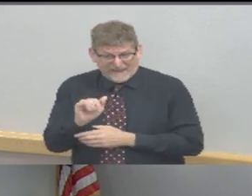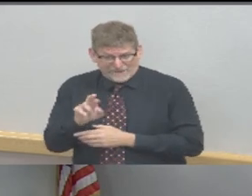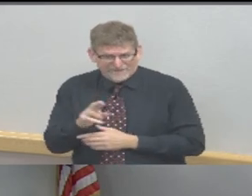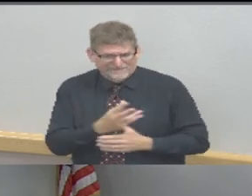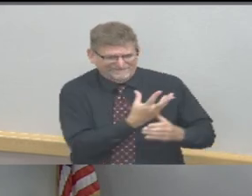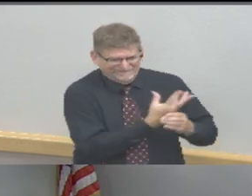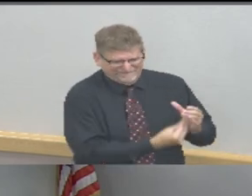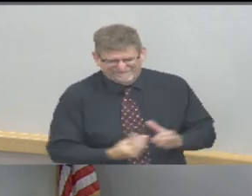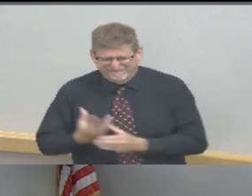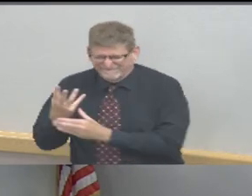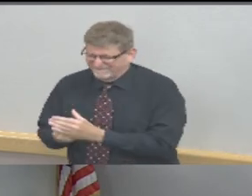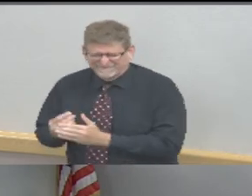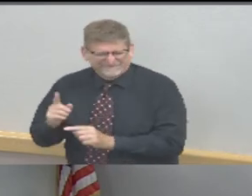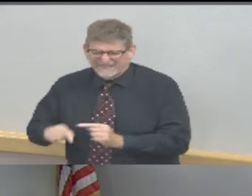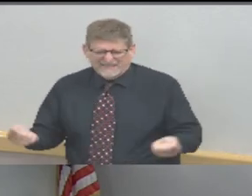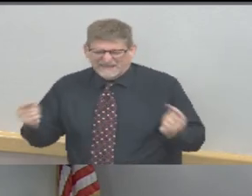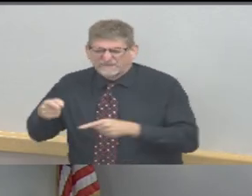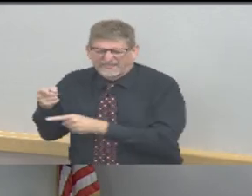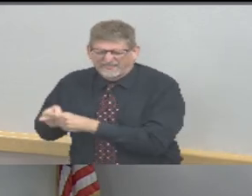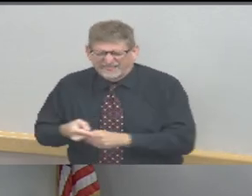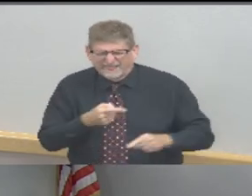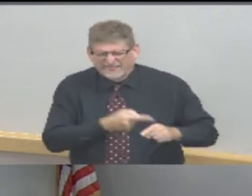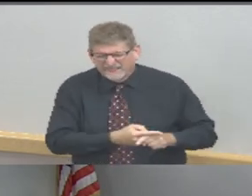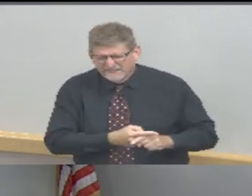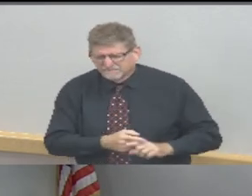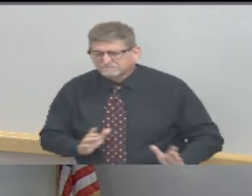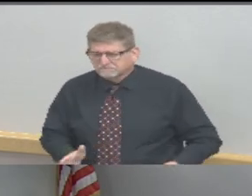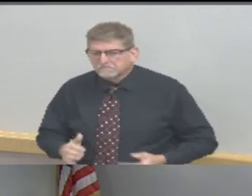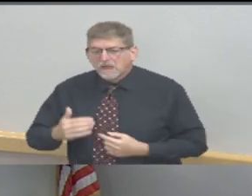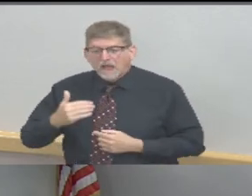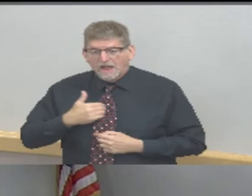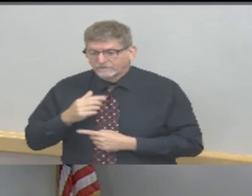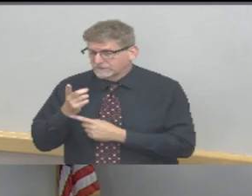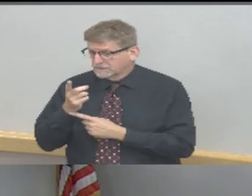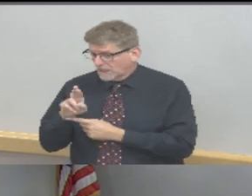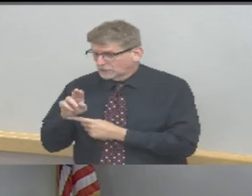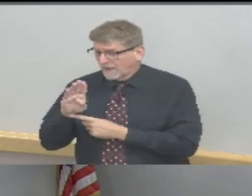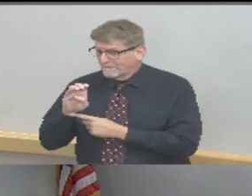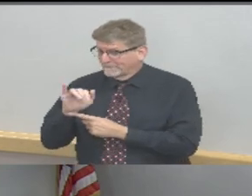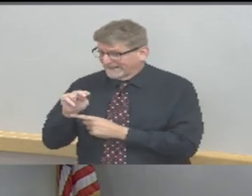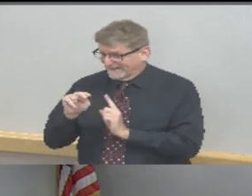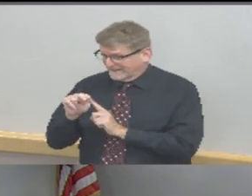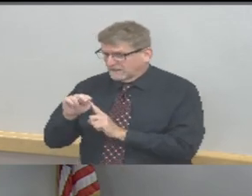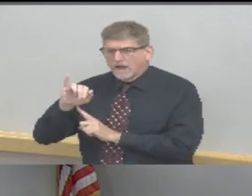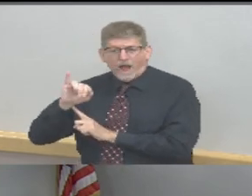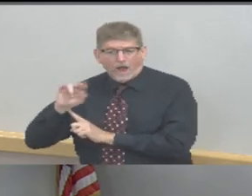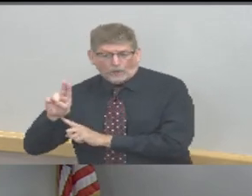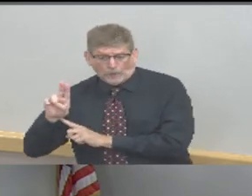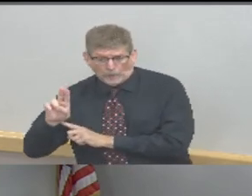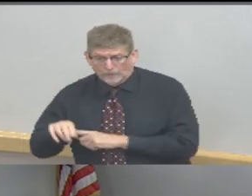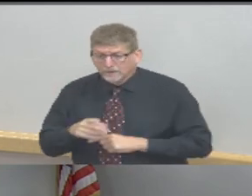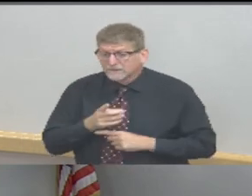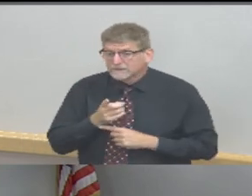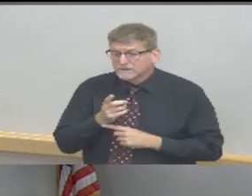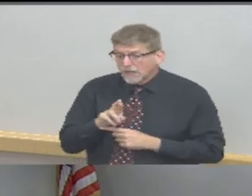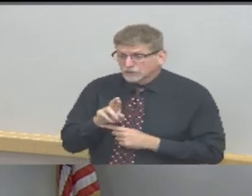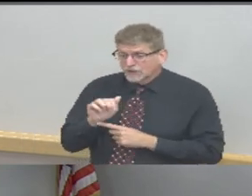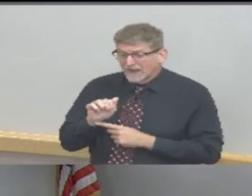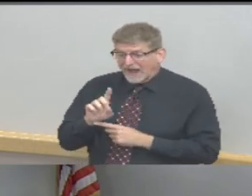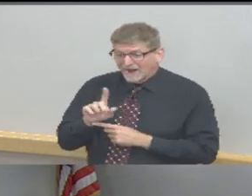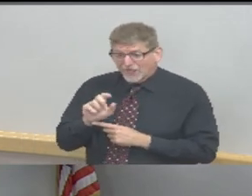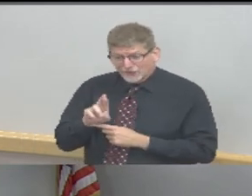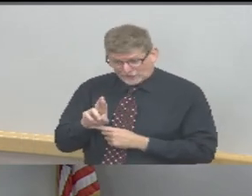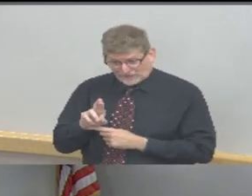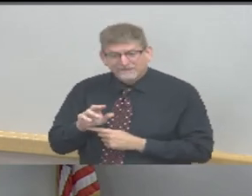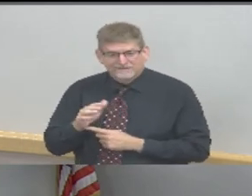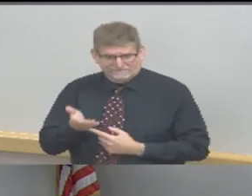we have Dr. Bean from IU Health Dr. Adler to my immediate left I'm Commissioner Tracy Brown and then